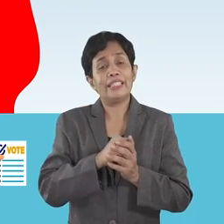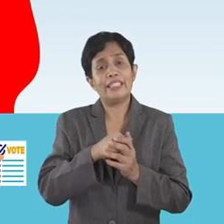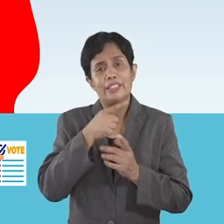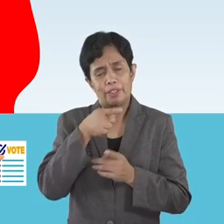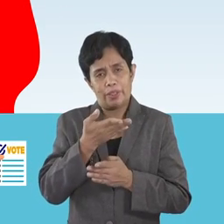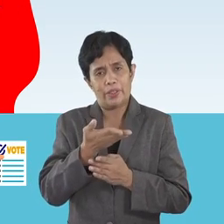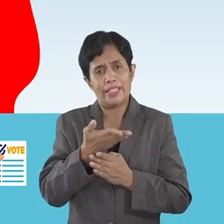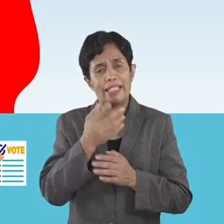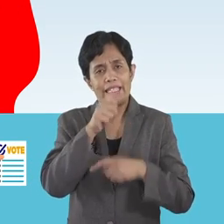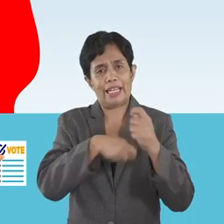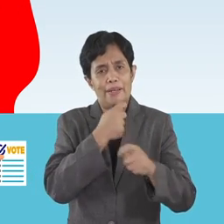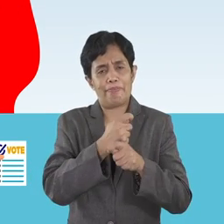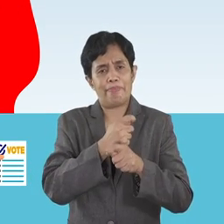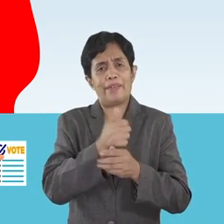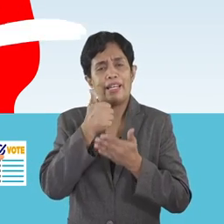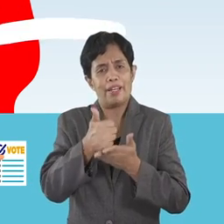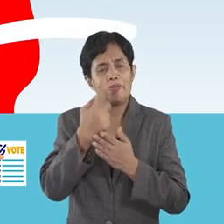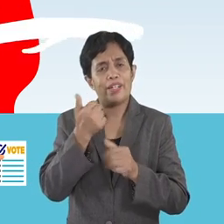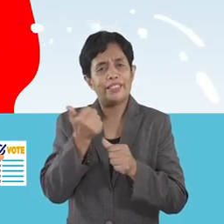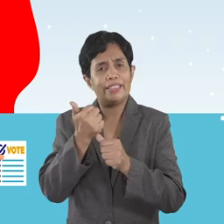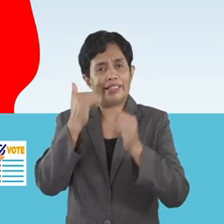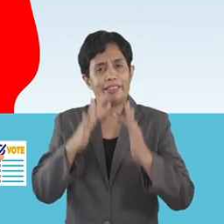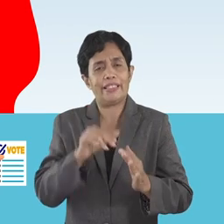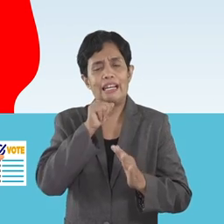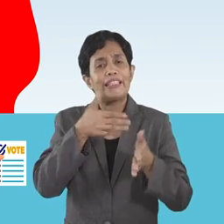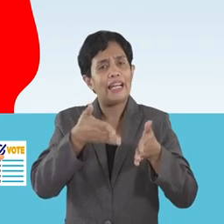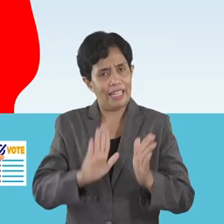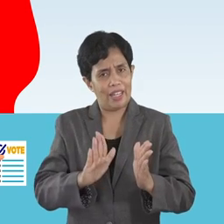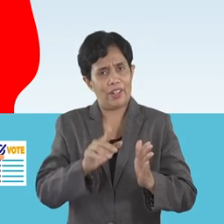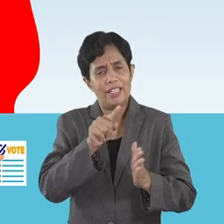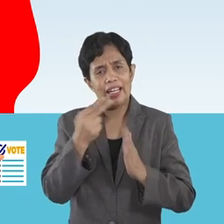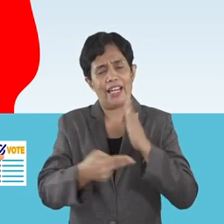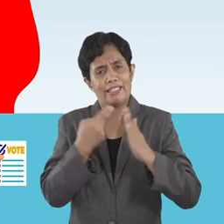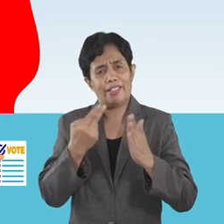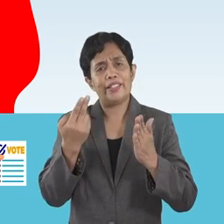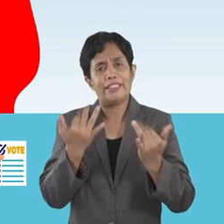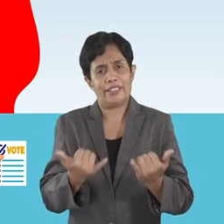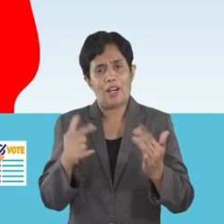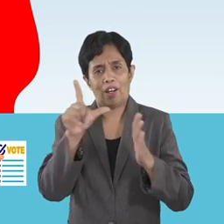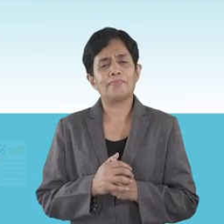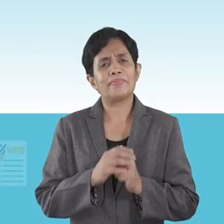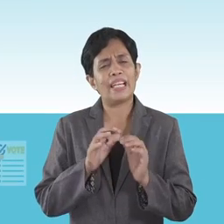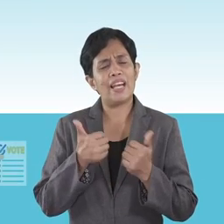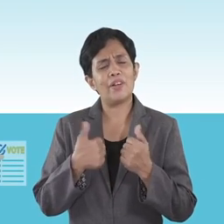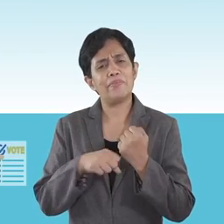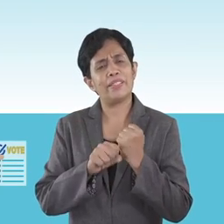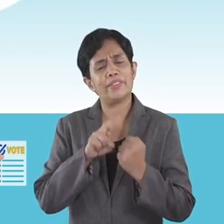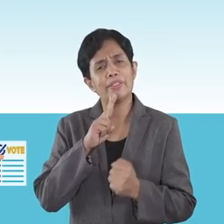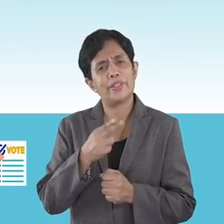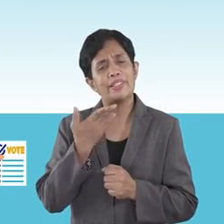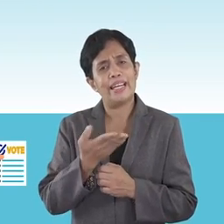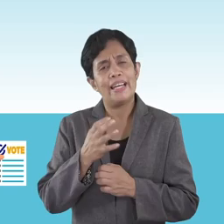Unfortunately, this type of accommodation for assisters is not yet allowed under current laws. What's my